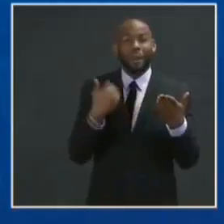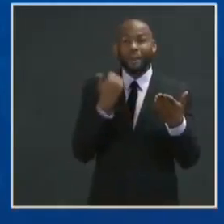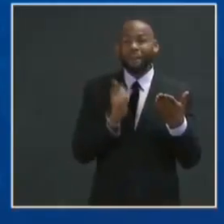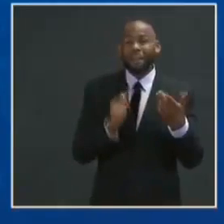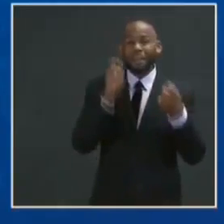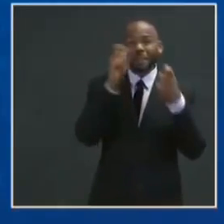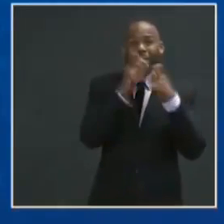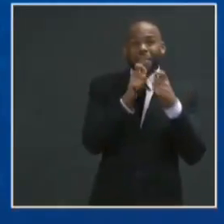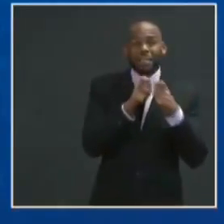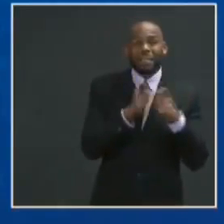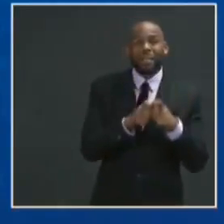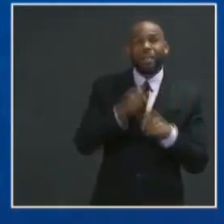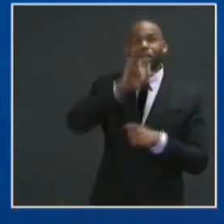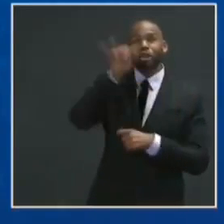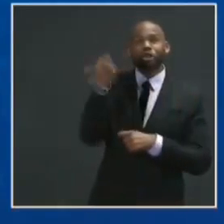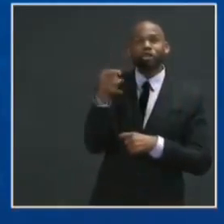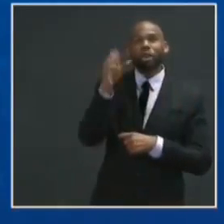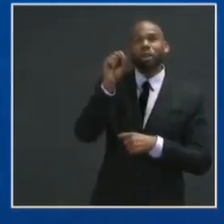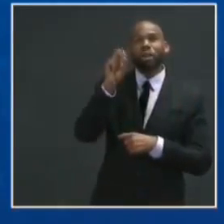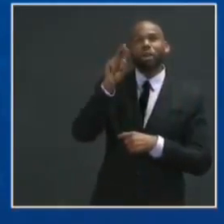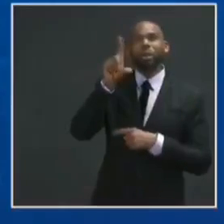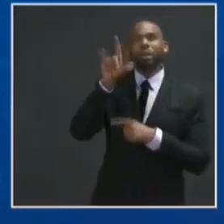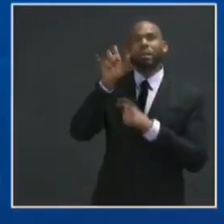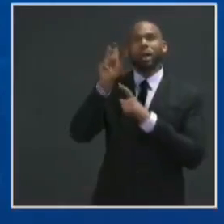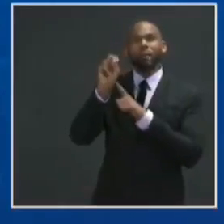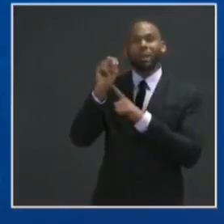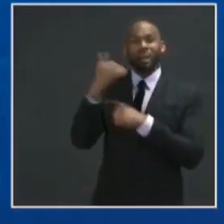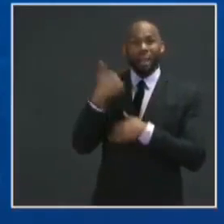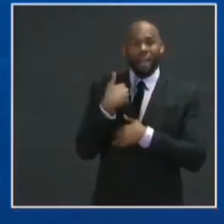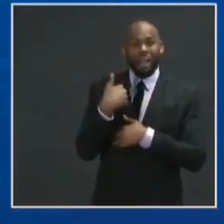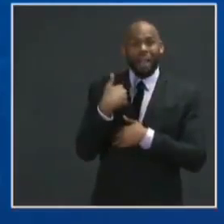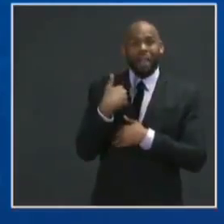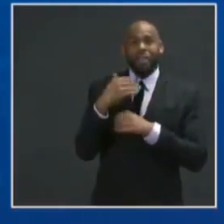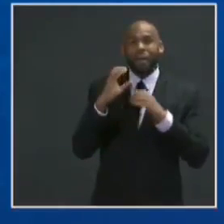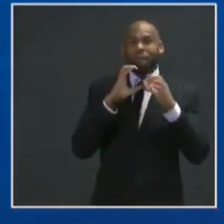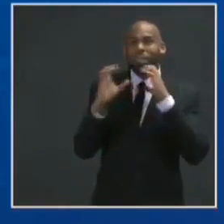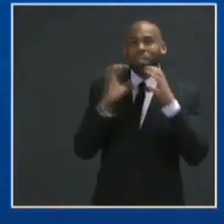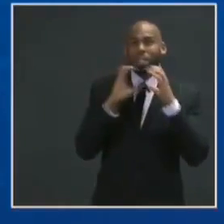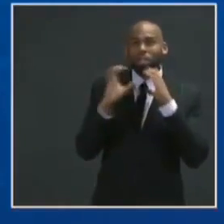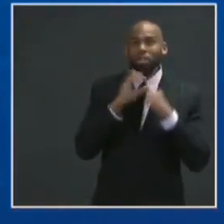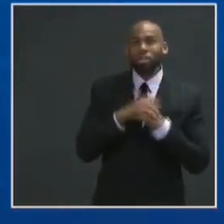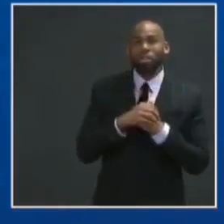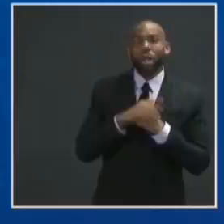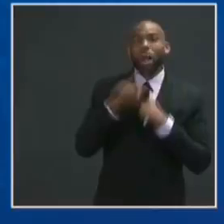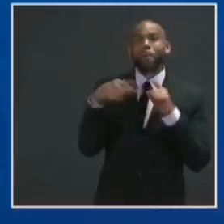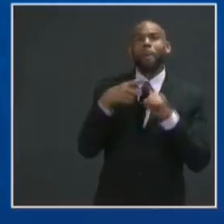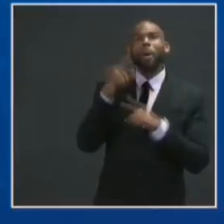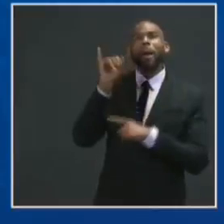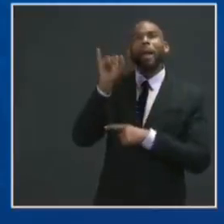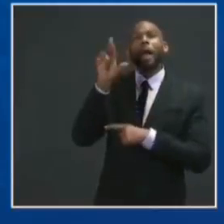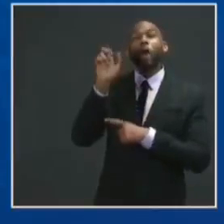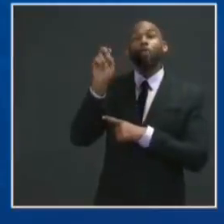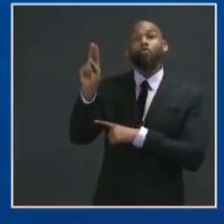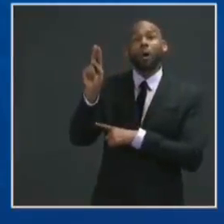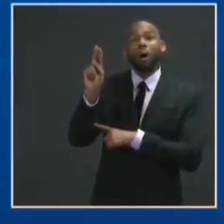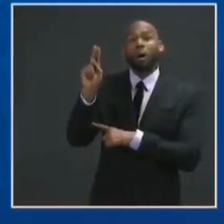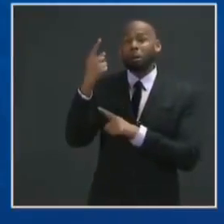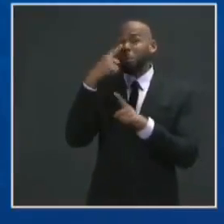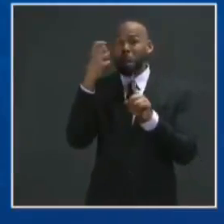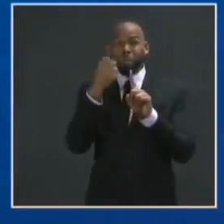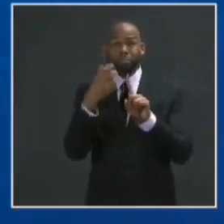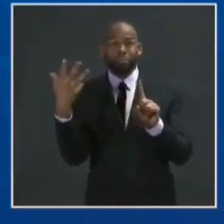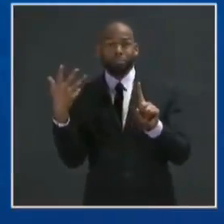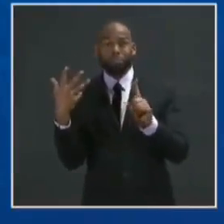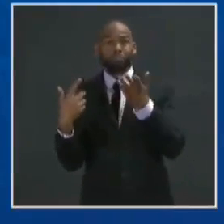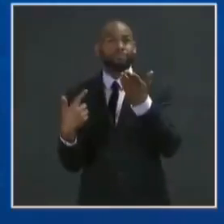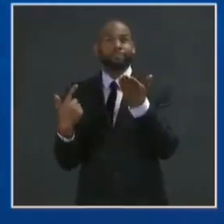National Security Advisor Jake Sullivan had with his Israeli counterpart, I believe, to discuss Iran yesterday? I don't have additional